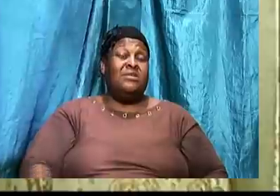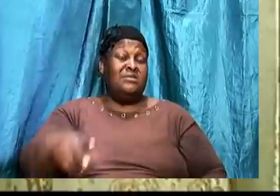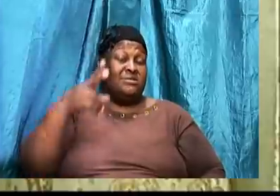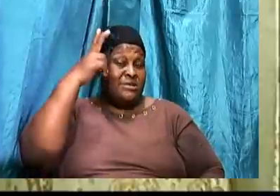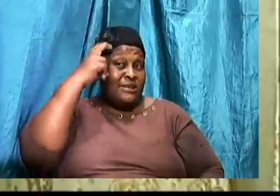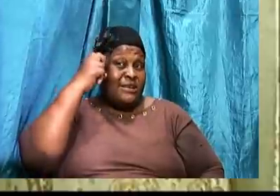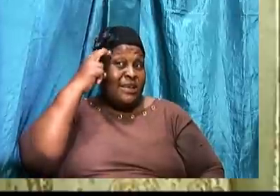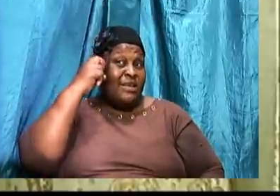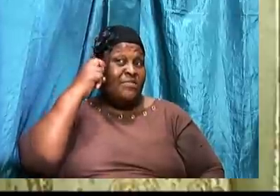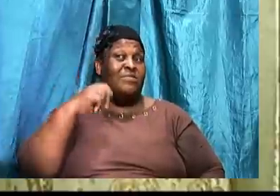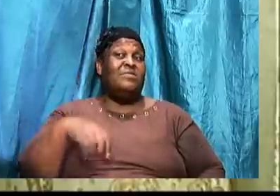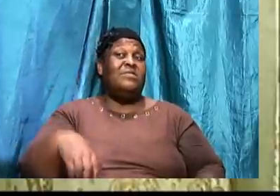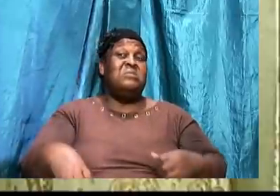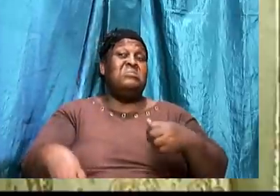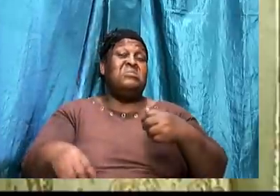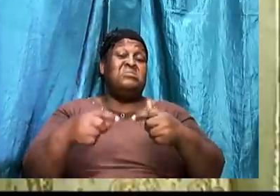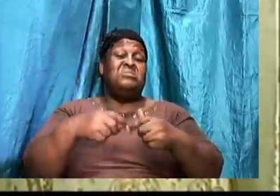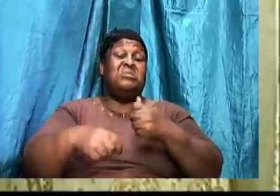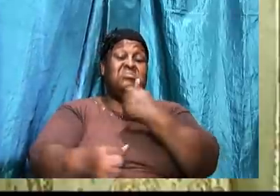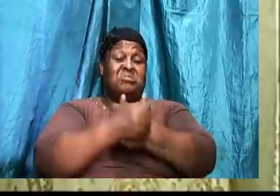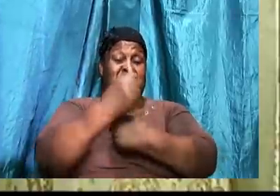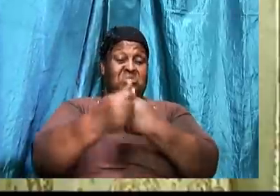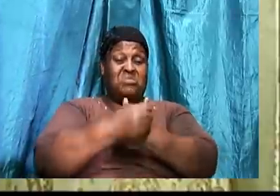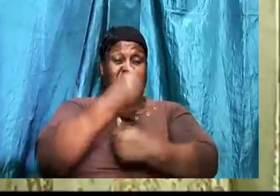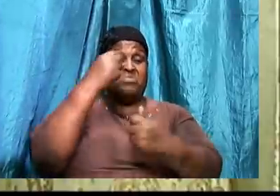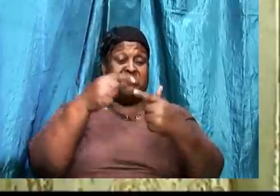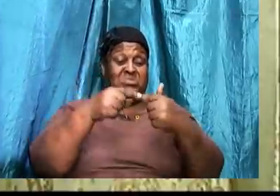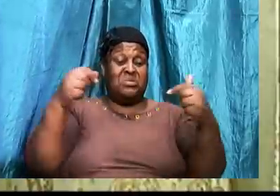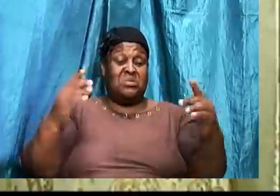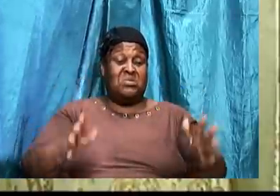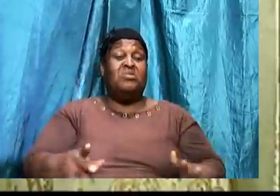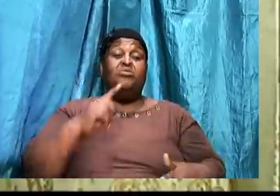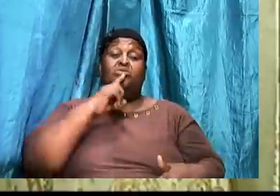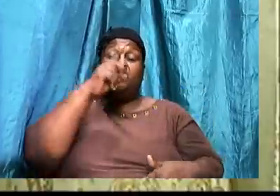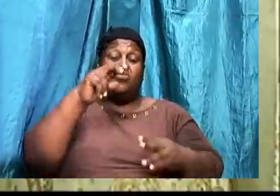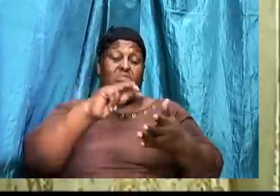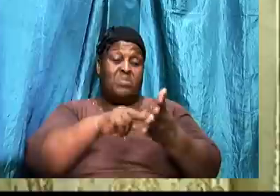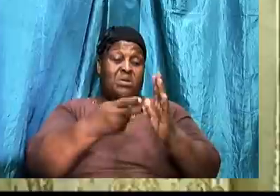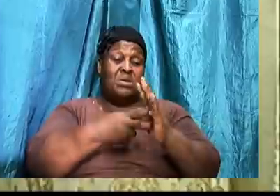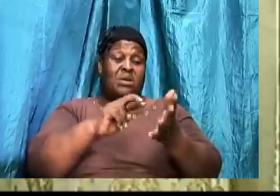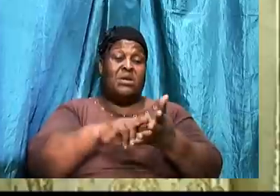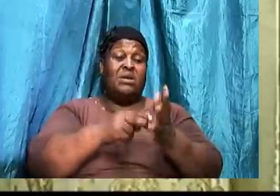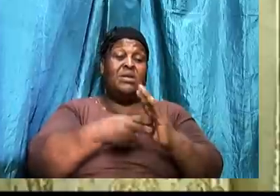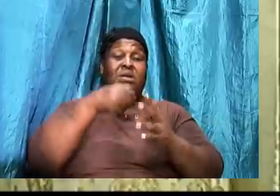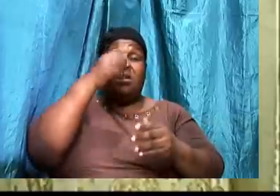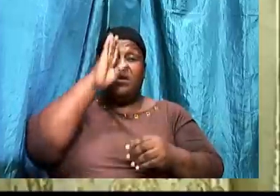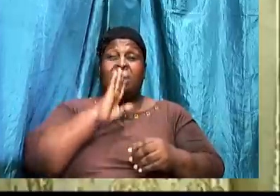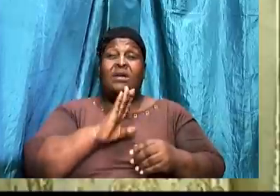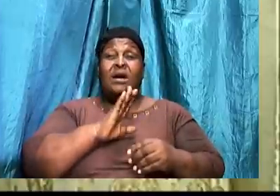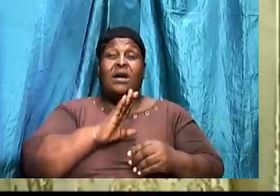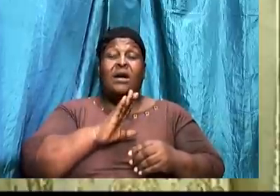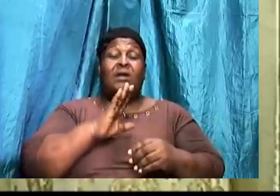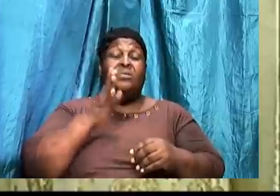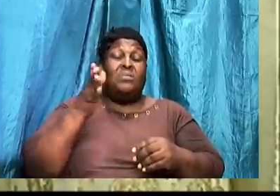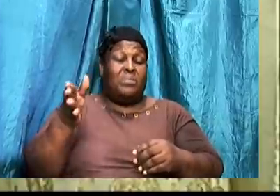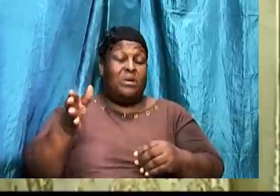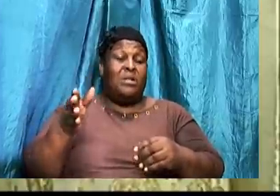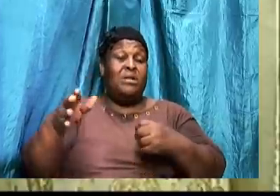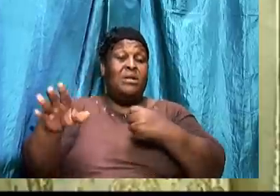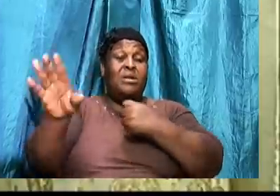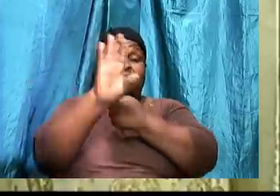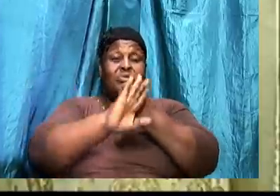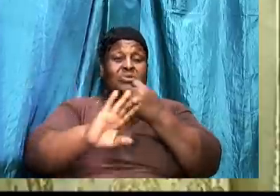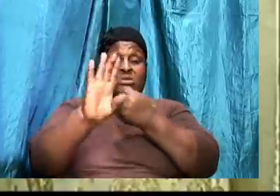dangerous enemy. The true meaning of the passage. Is that God. Will protect. And empower his servants.